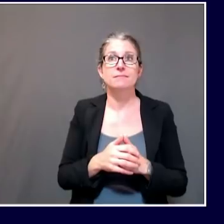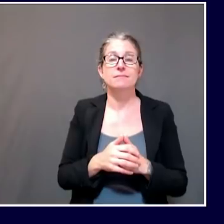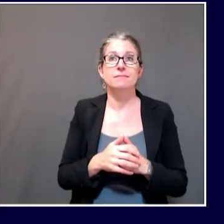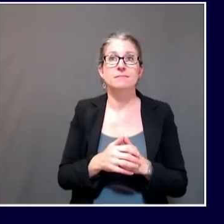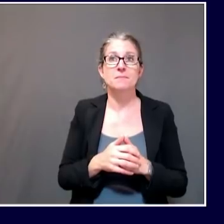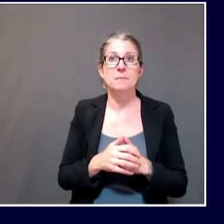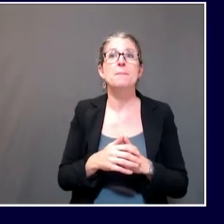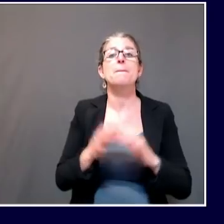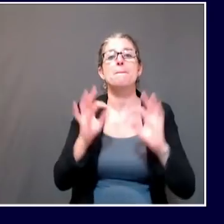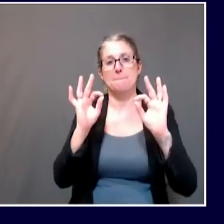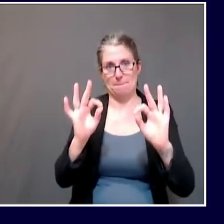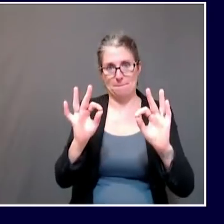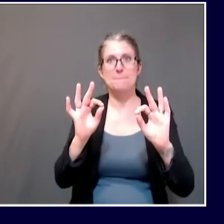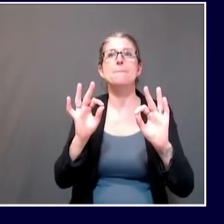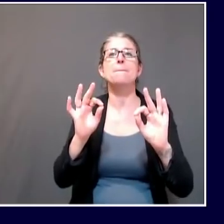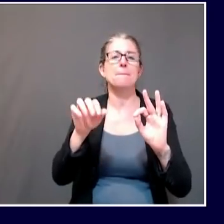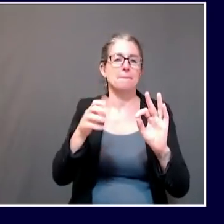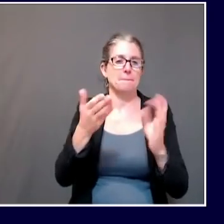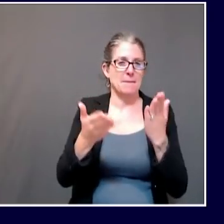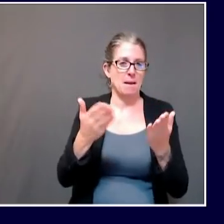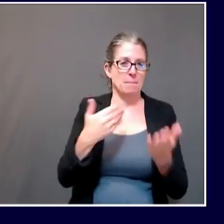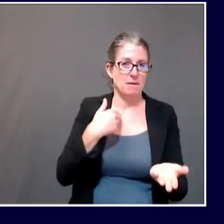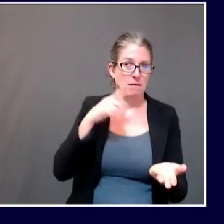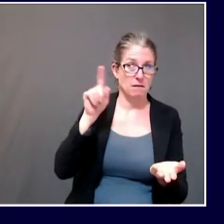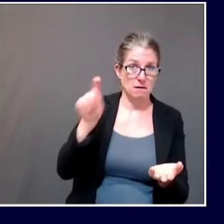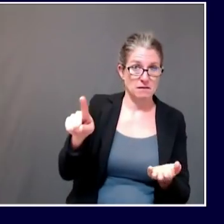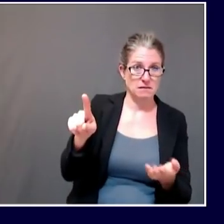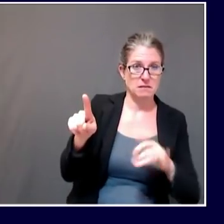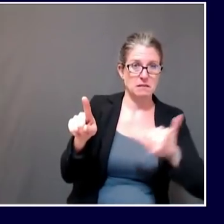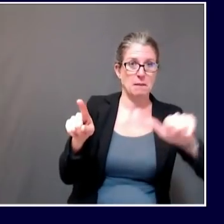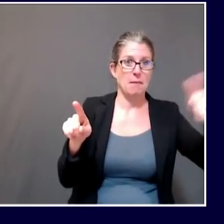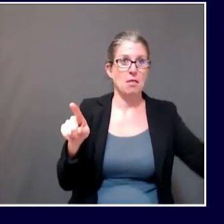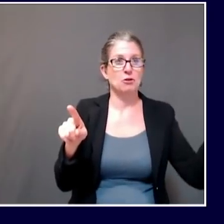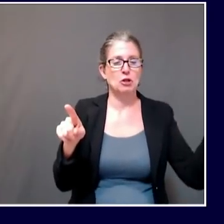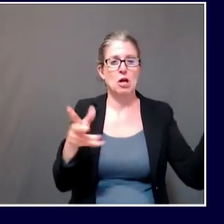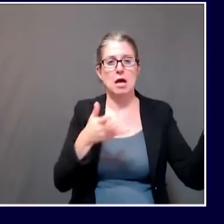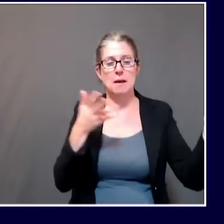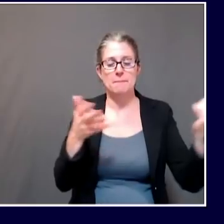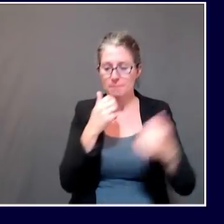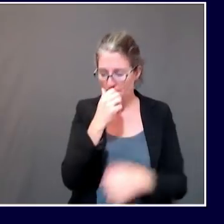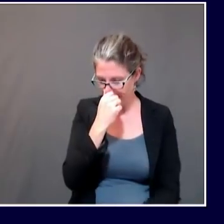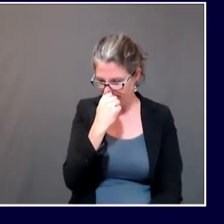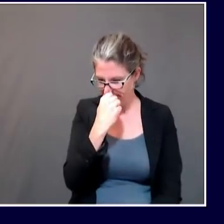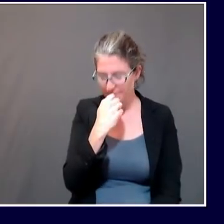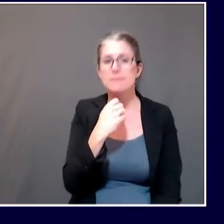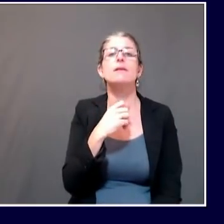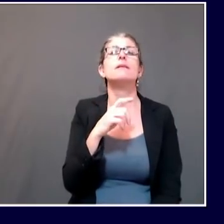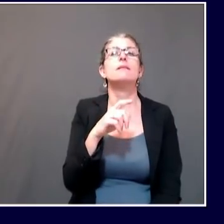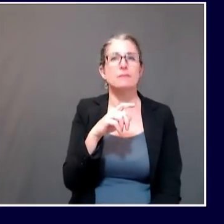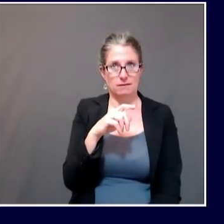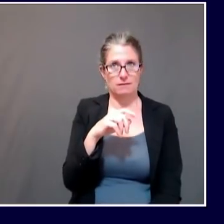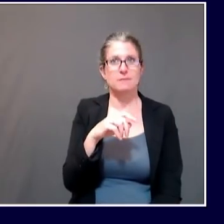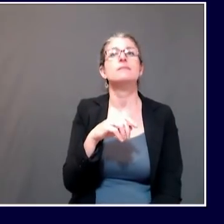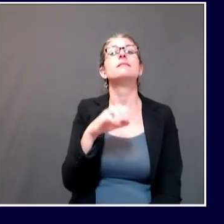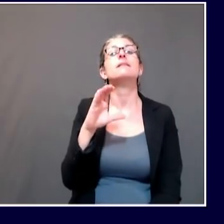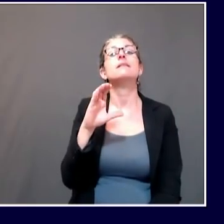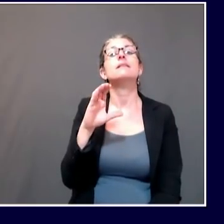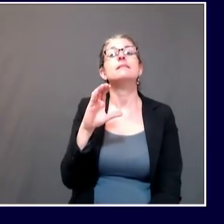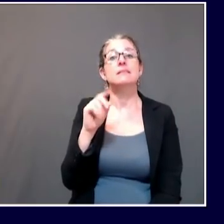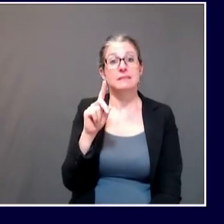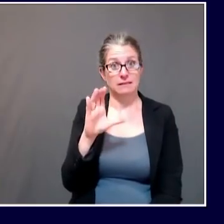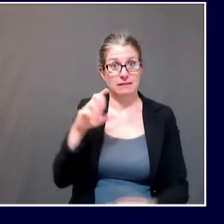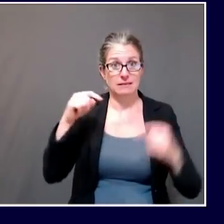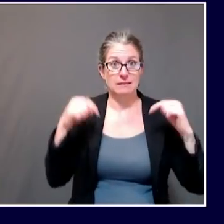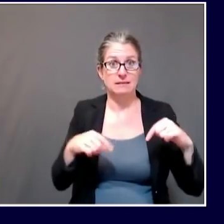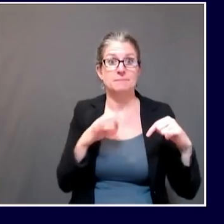has Maine CDC issued any other citations or any other